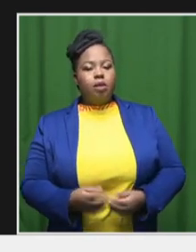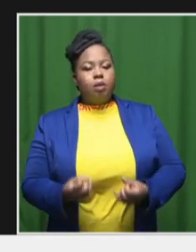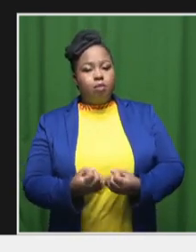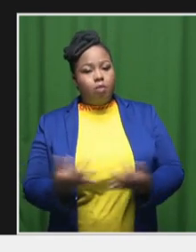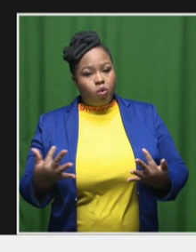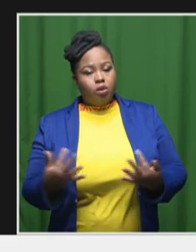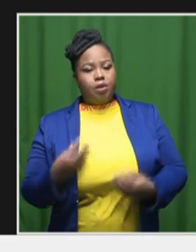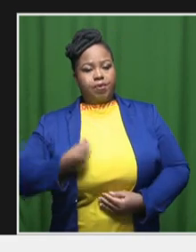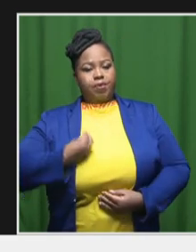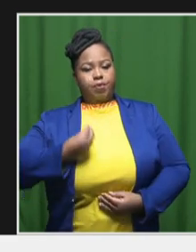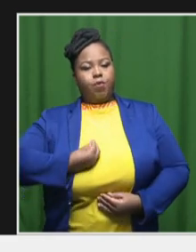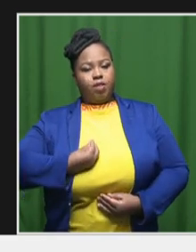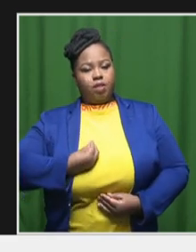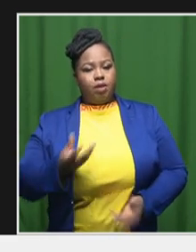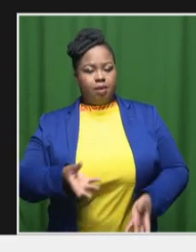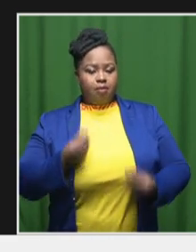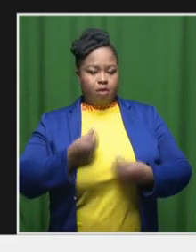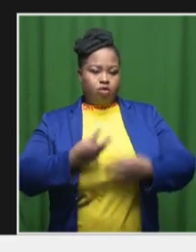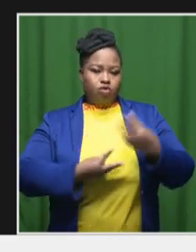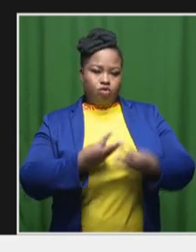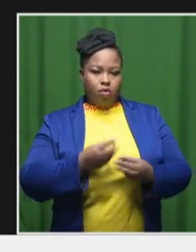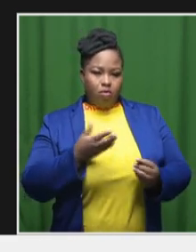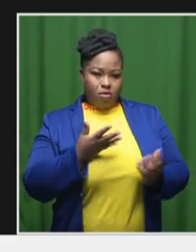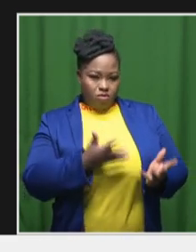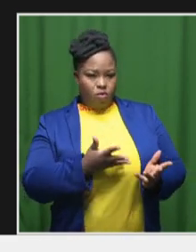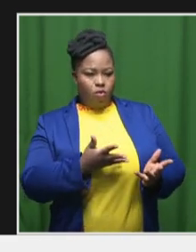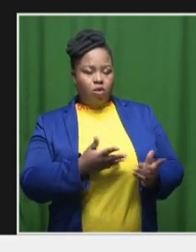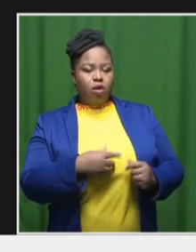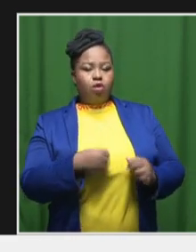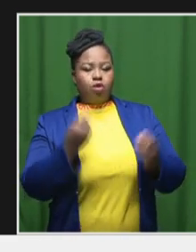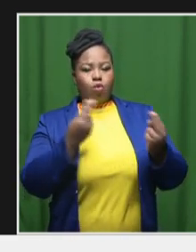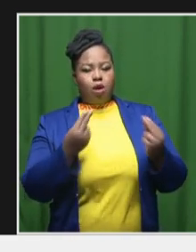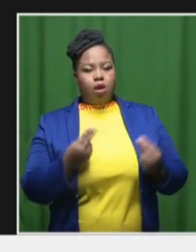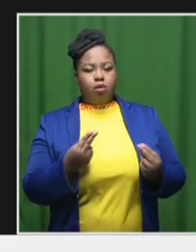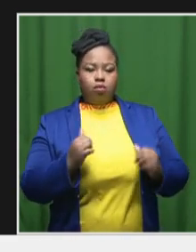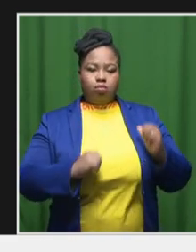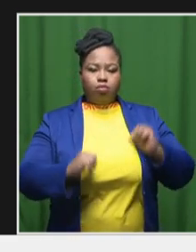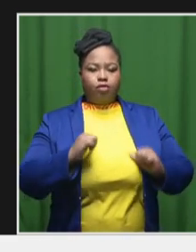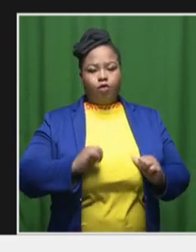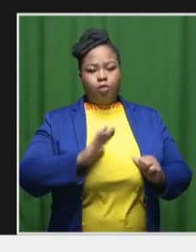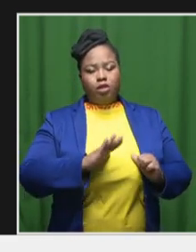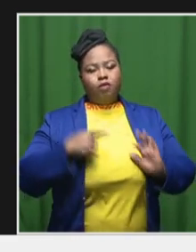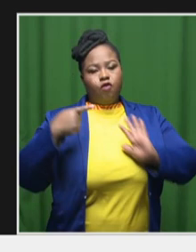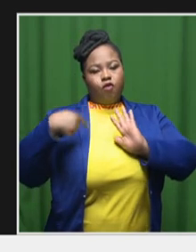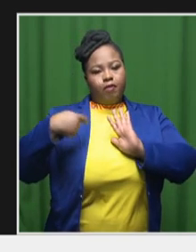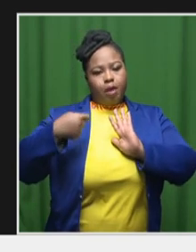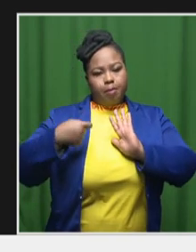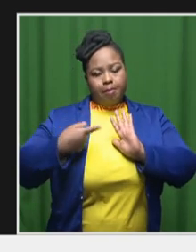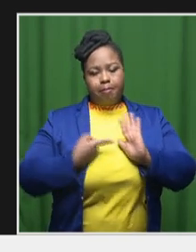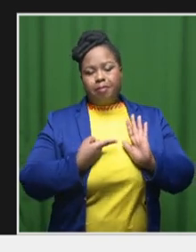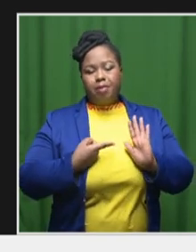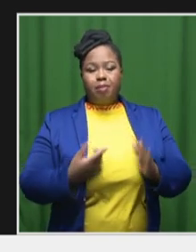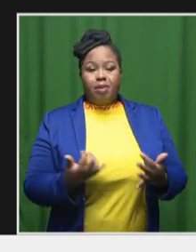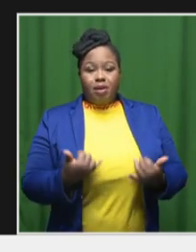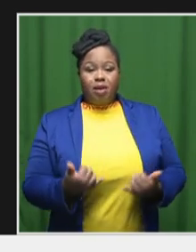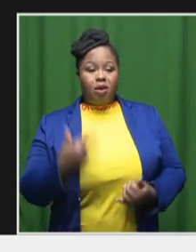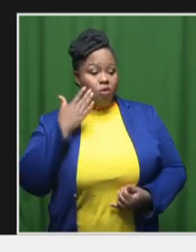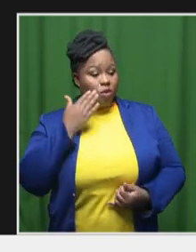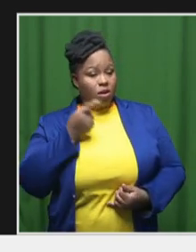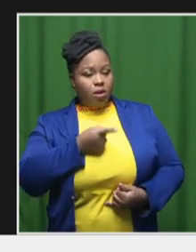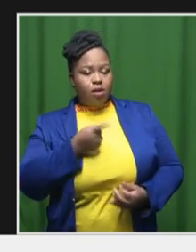for young and for youth. And therefore, you know, providing such a platform and